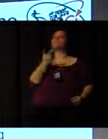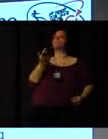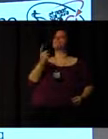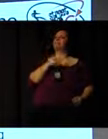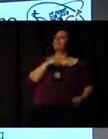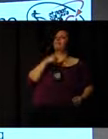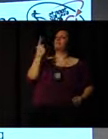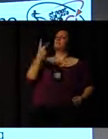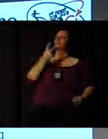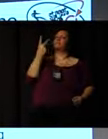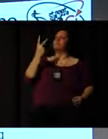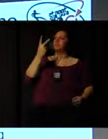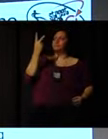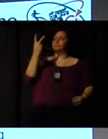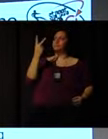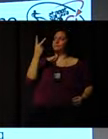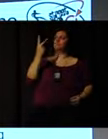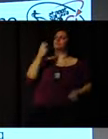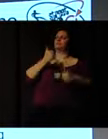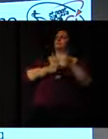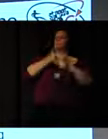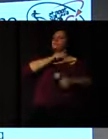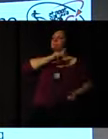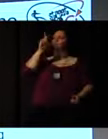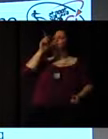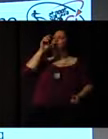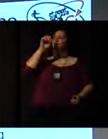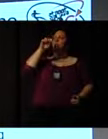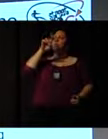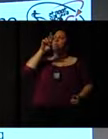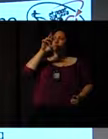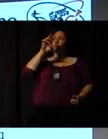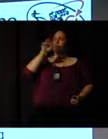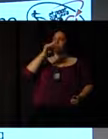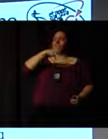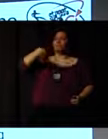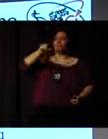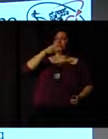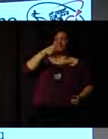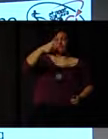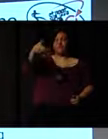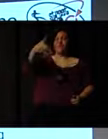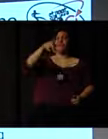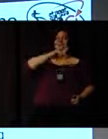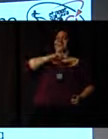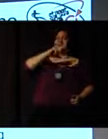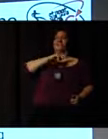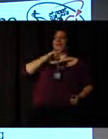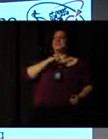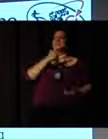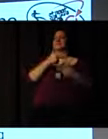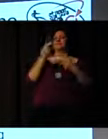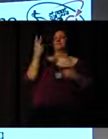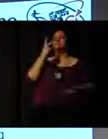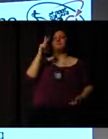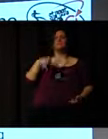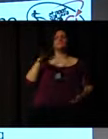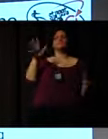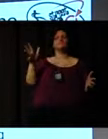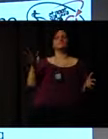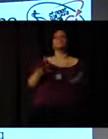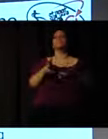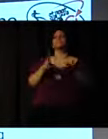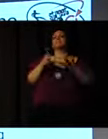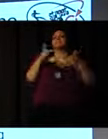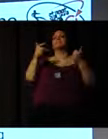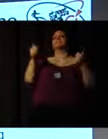have that advantage as well. And just grasp it. It is absolutely amazing. It will change. It changes sport. So thank you very